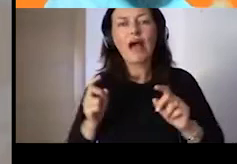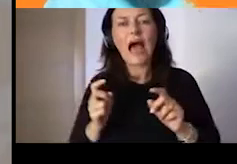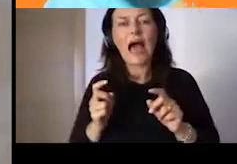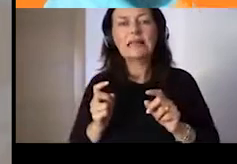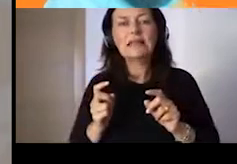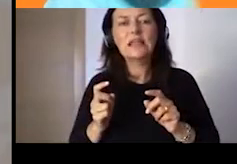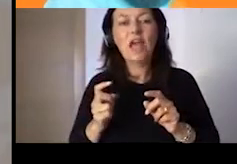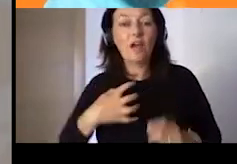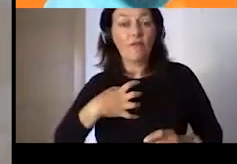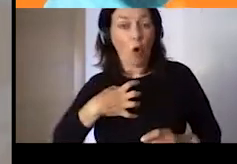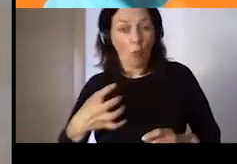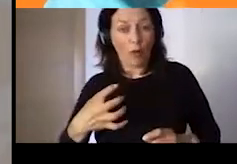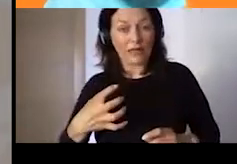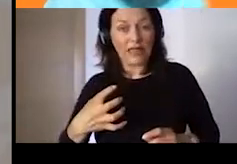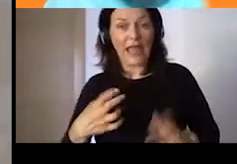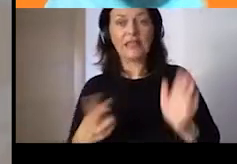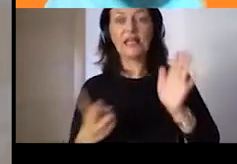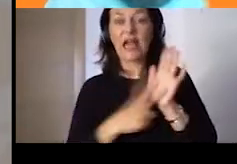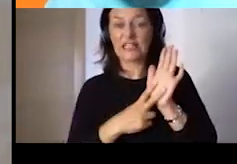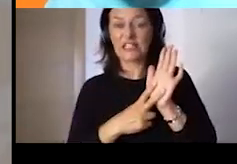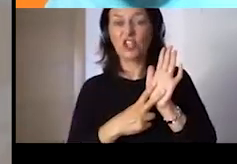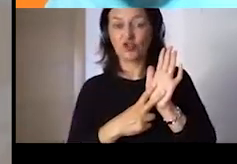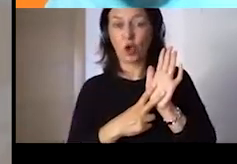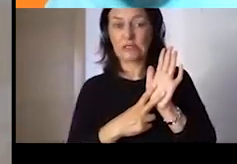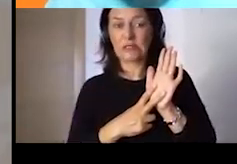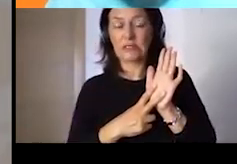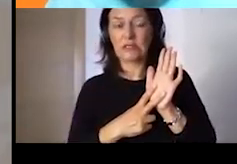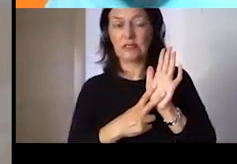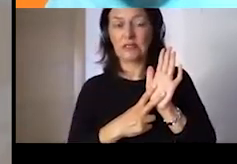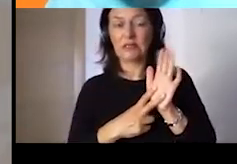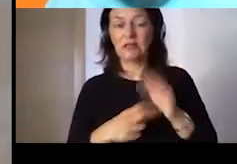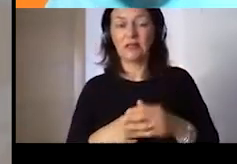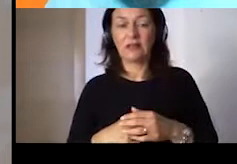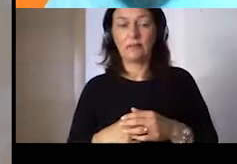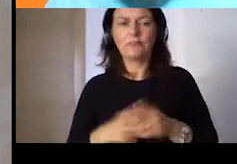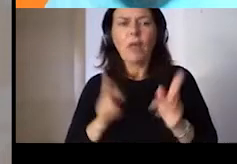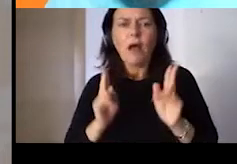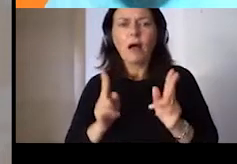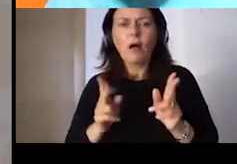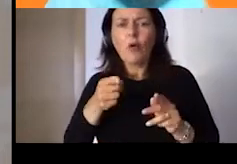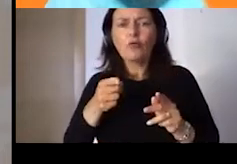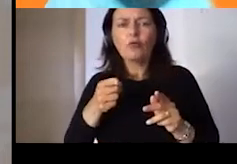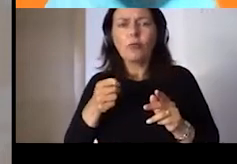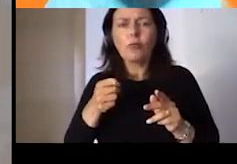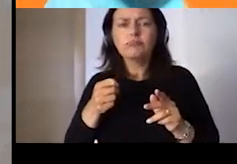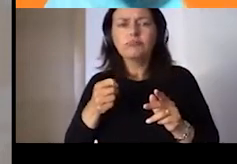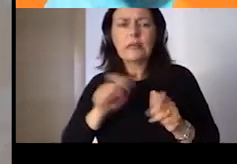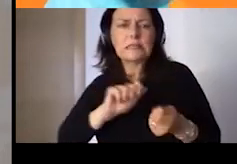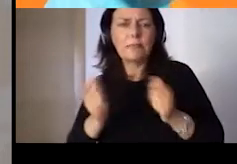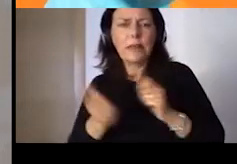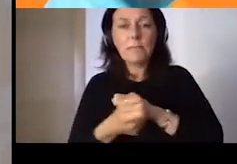So how this is changing the community? Well, transferring